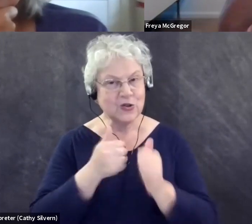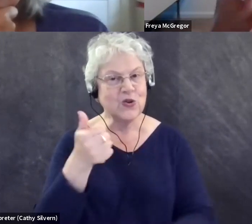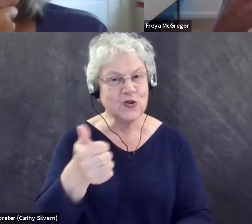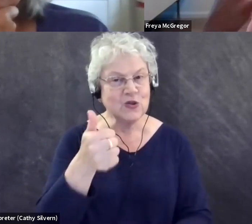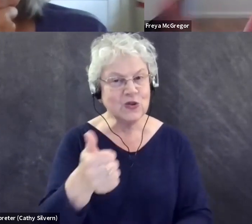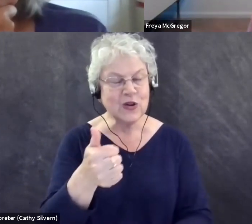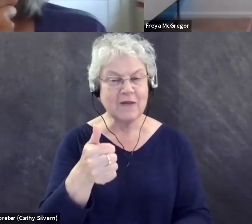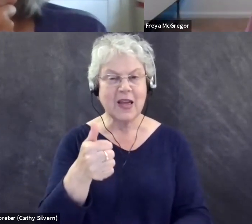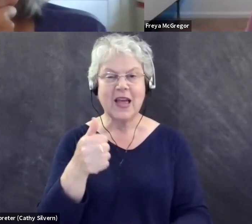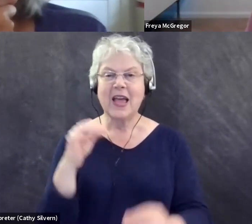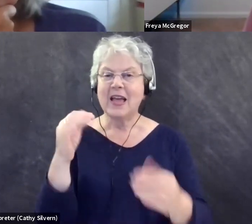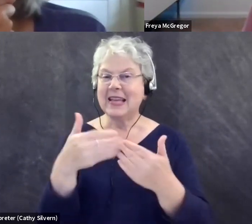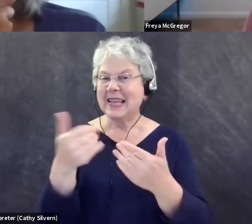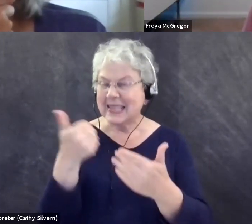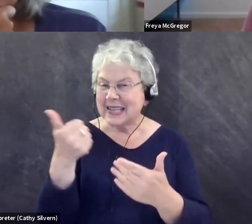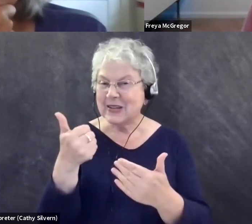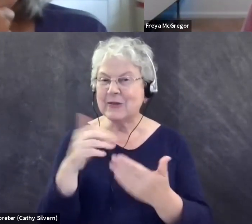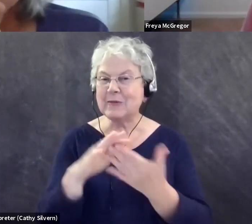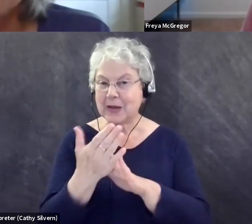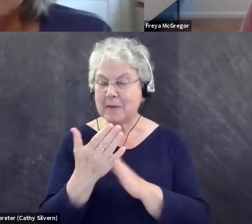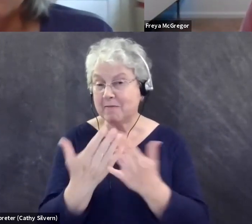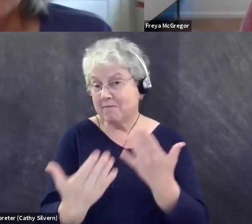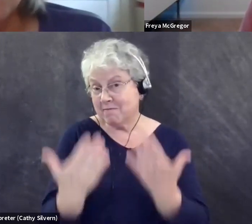more it comes easily. Right.